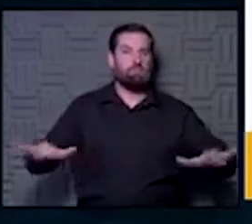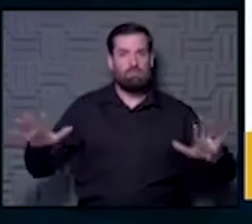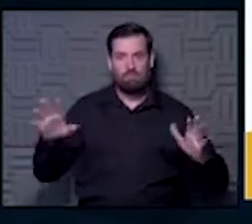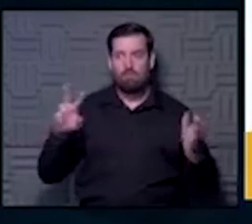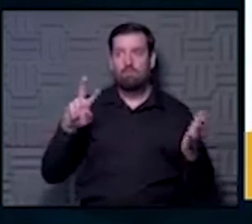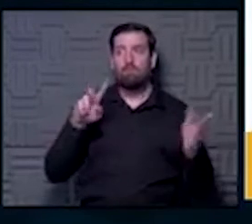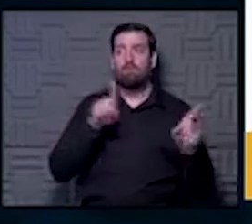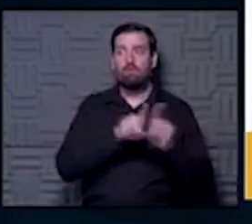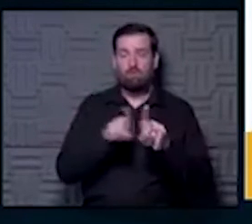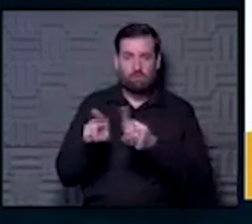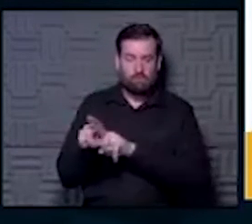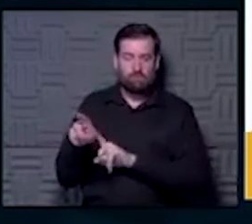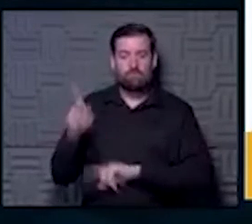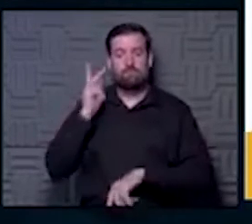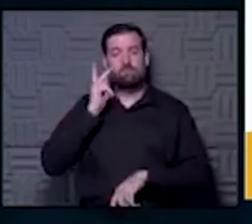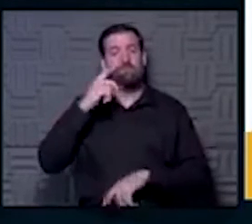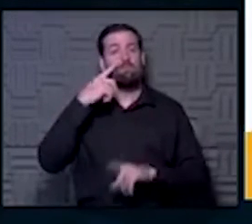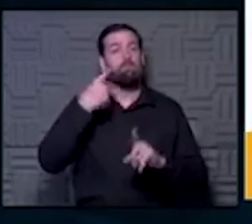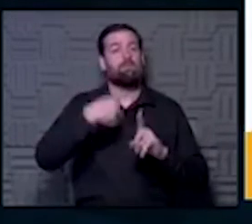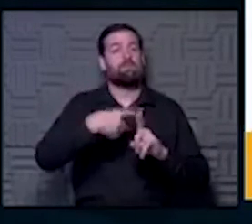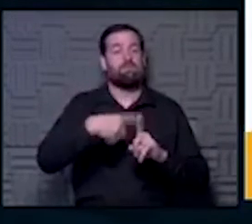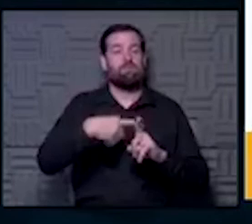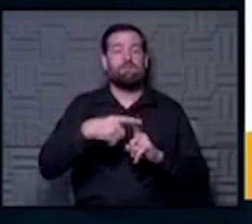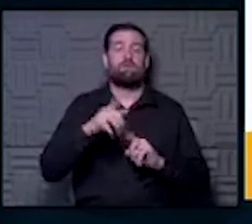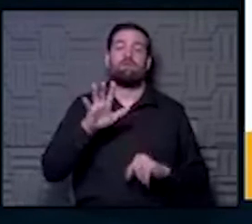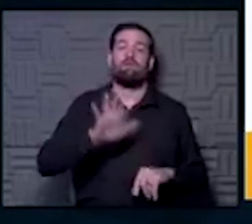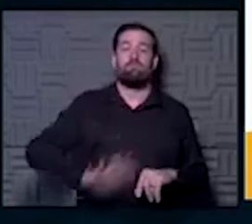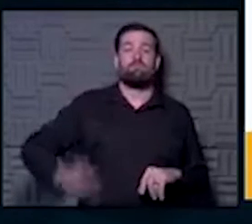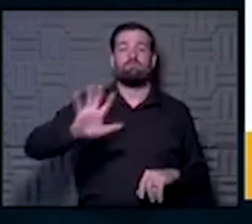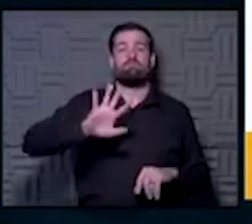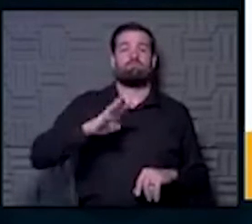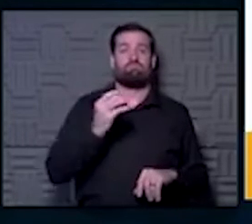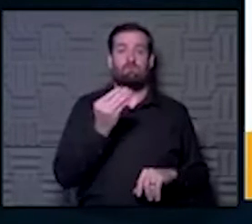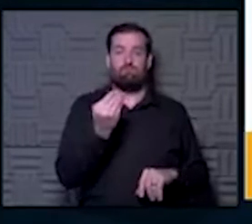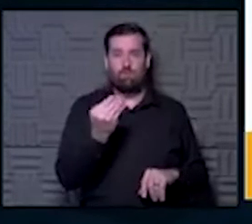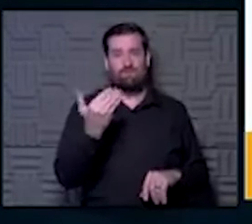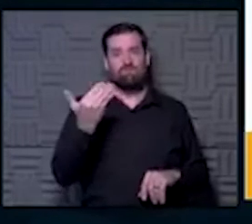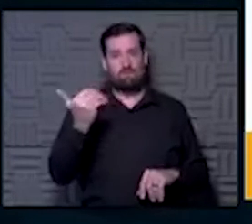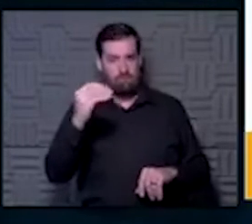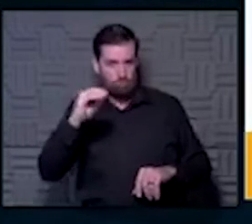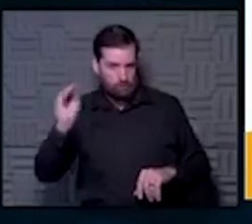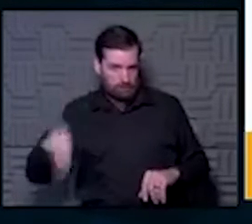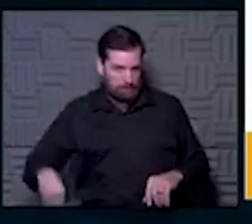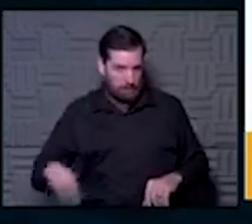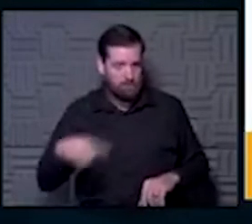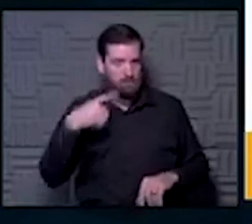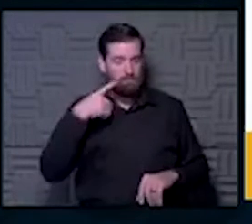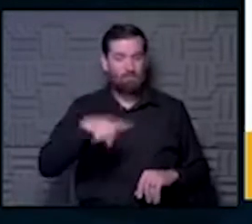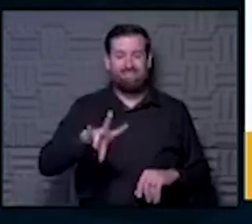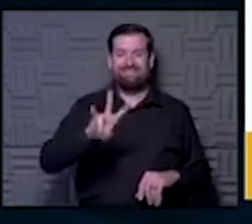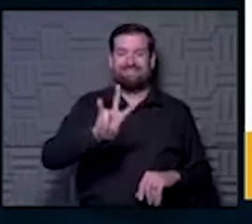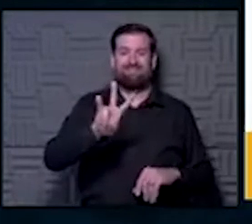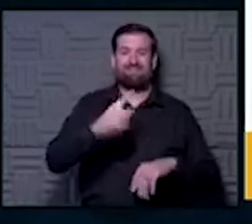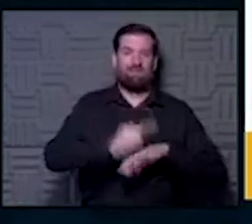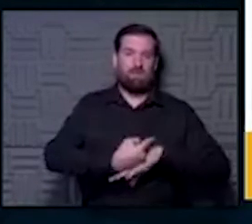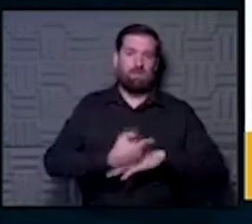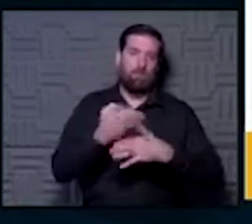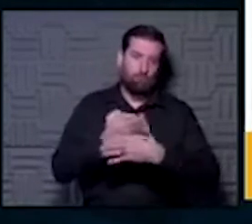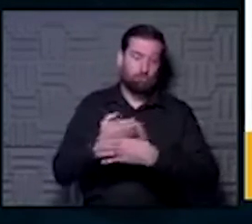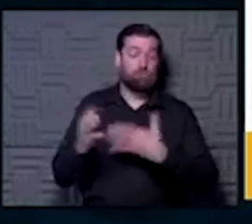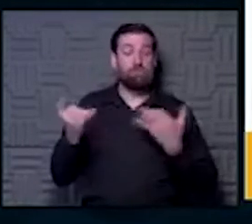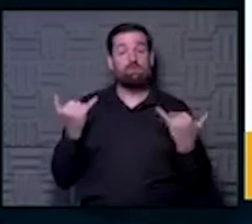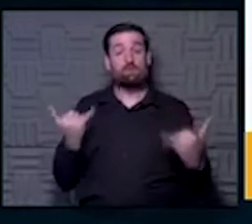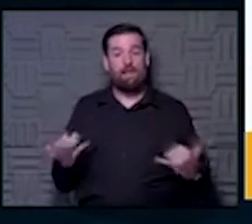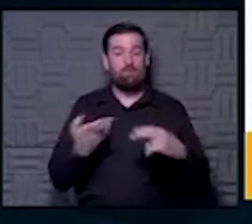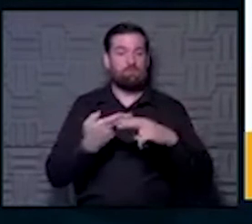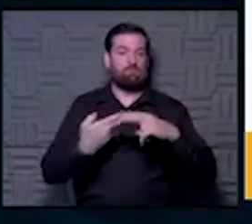positivity. It had been hovering around 14 or 15 percent for that seven day rolling average. And now that has